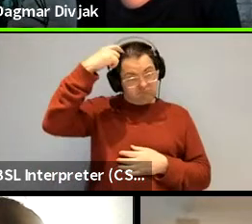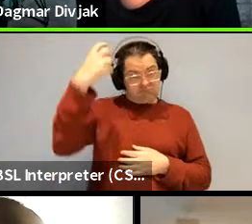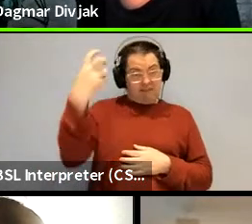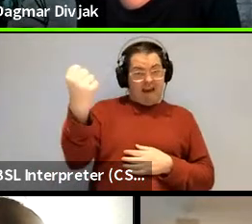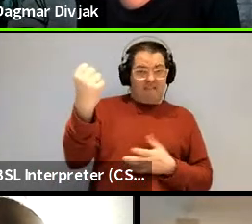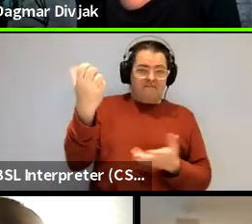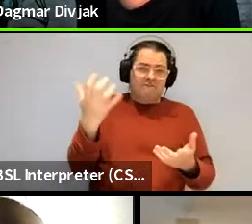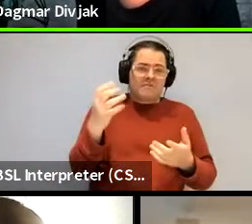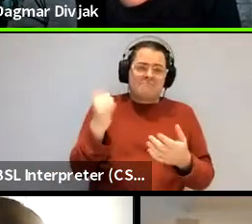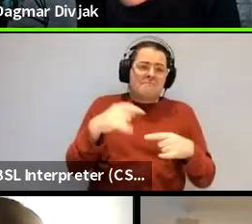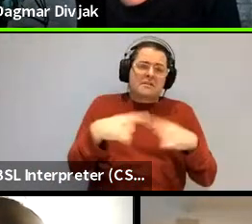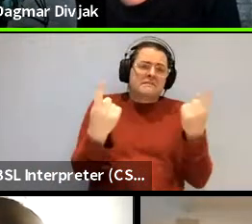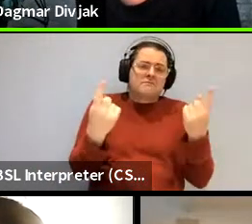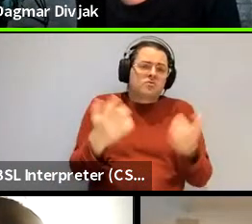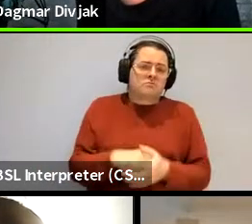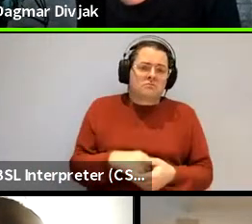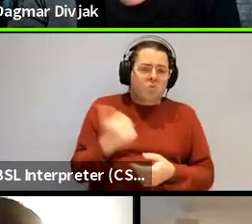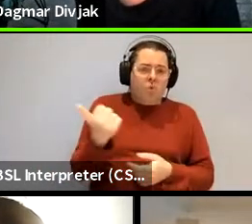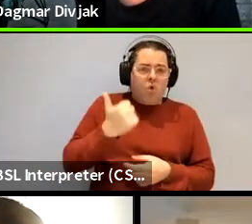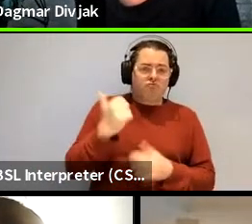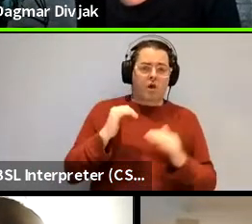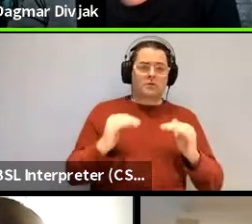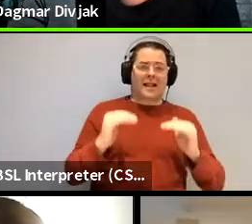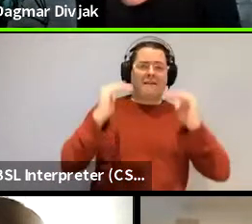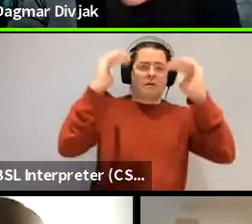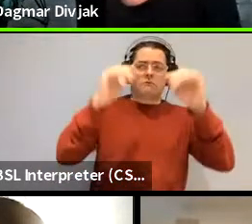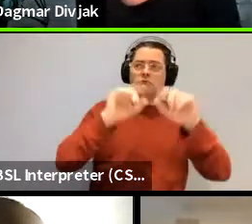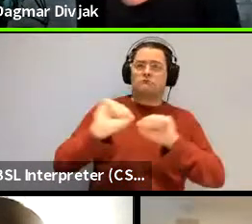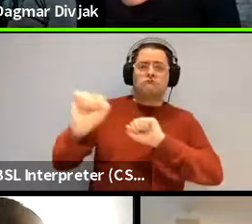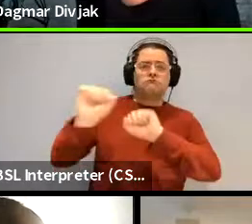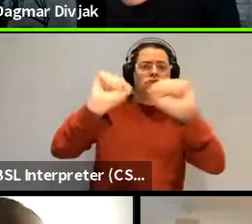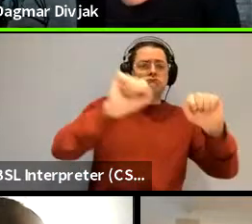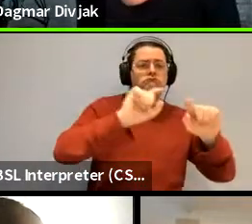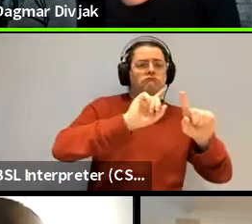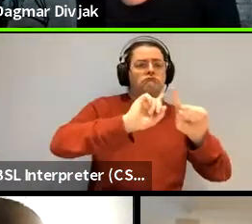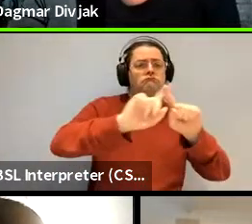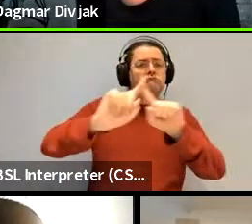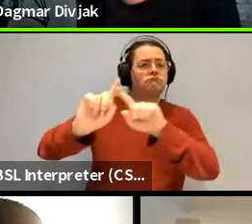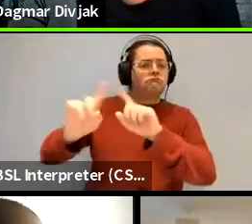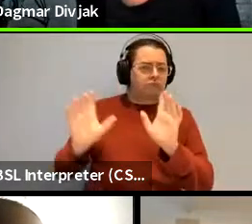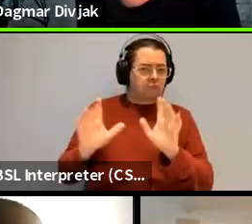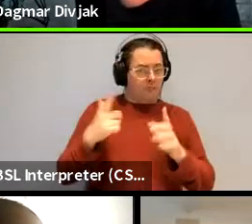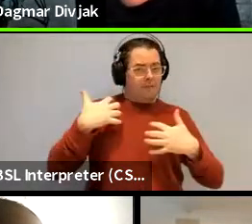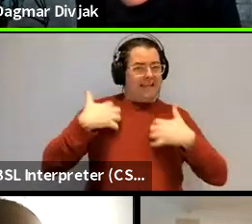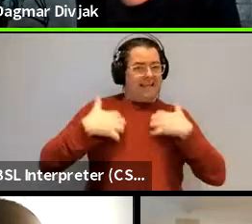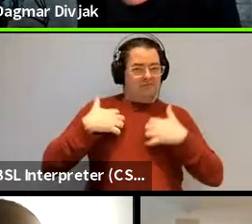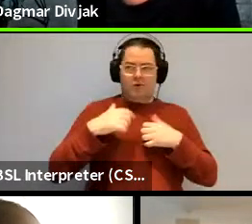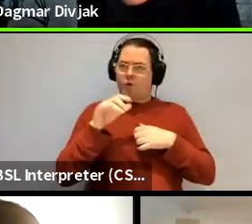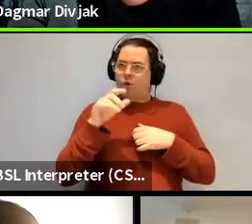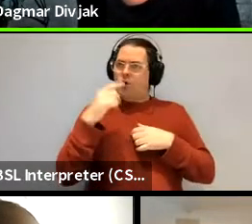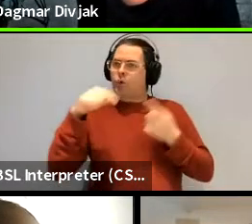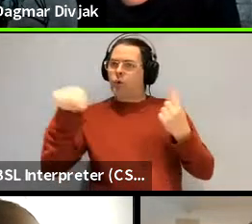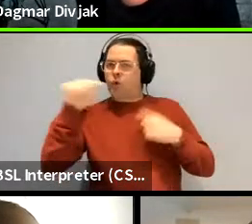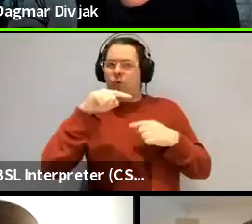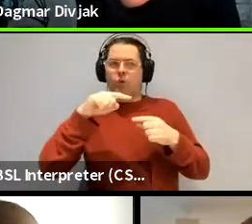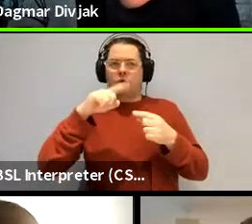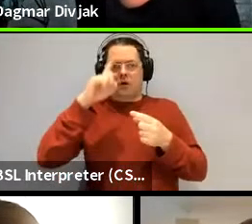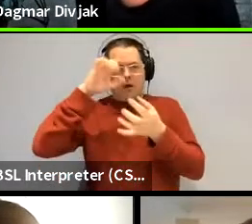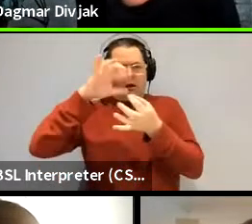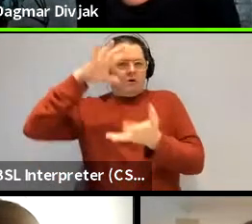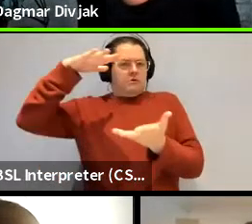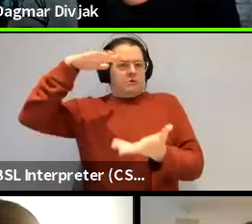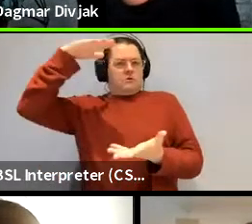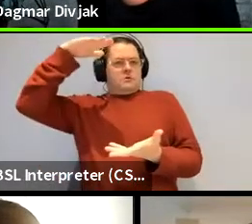the same abstractions um so that's something we're really interested in to see um which speakers make those abstractions what